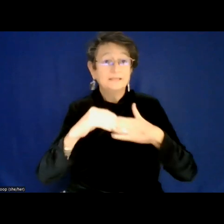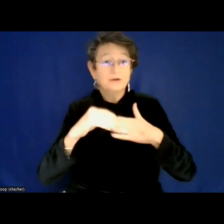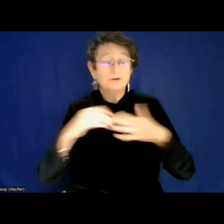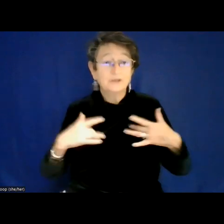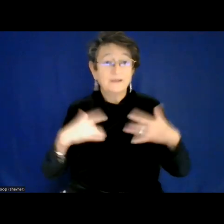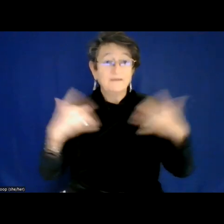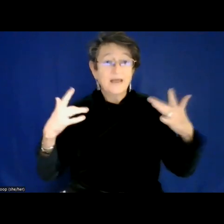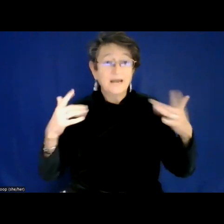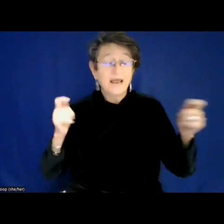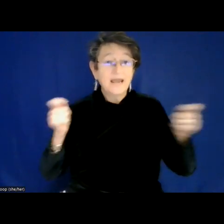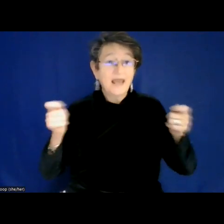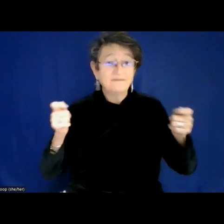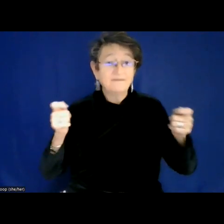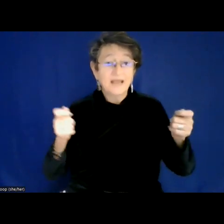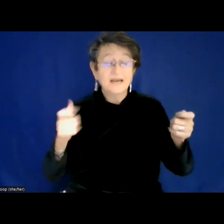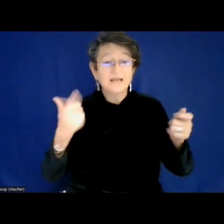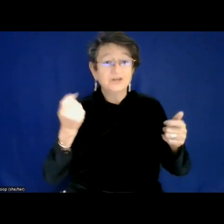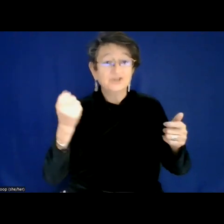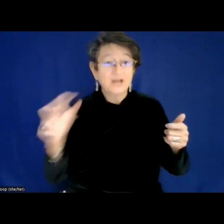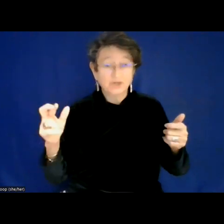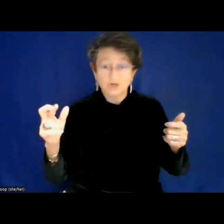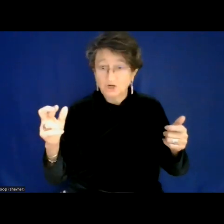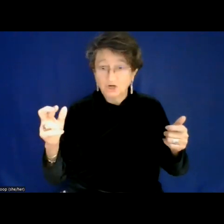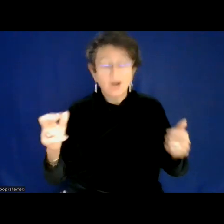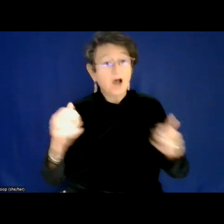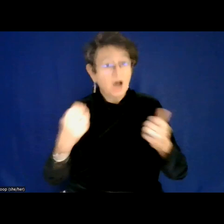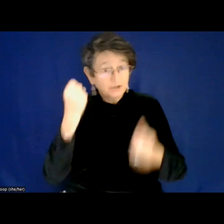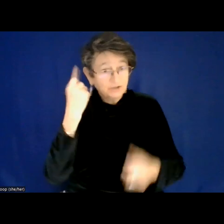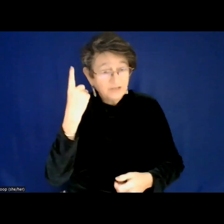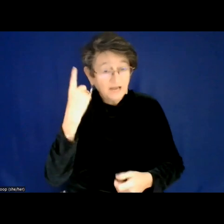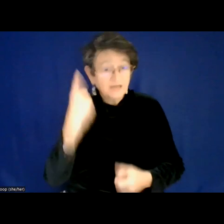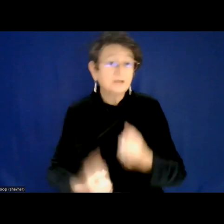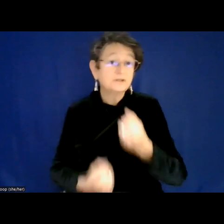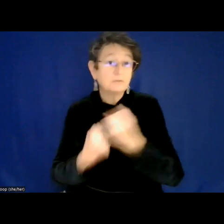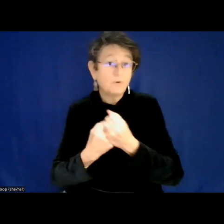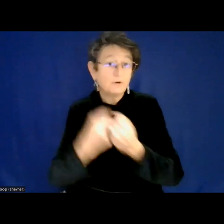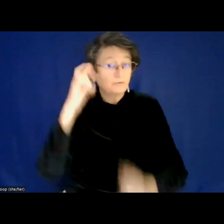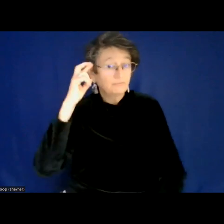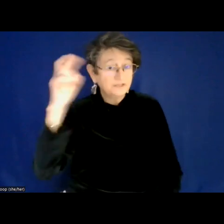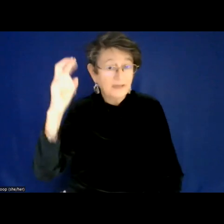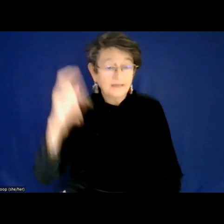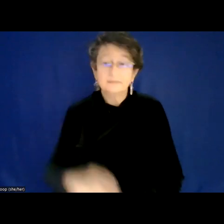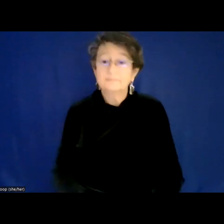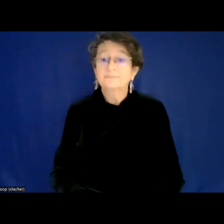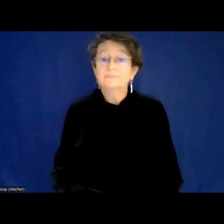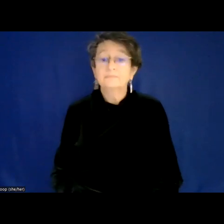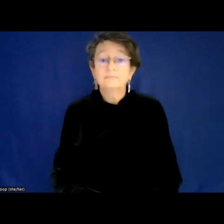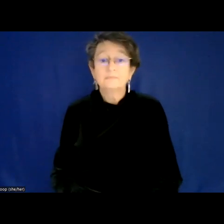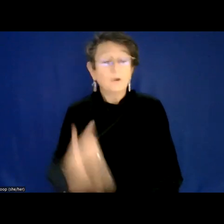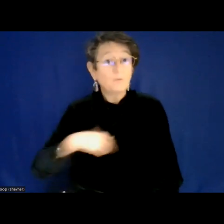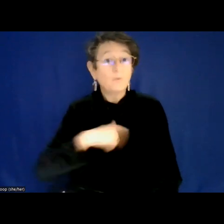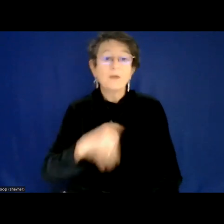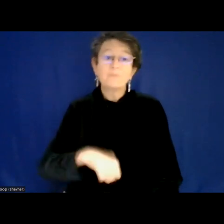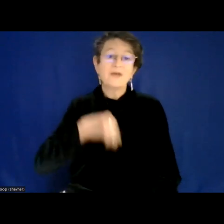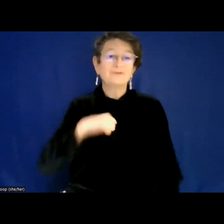spectrum, understand, respect, support. Bangor Savings Bank is a proud to, is proud to sponsor the